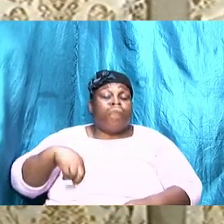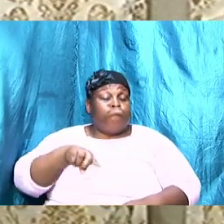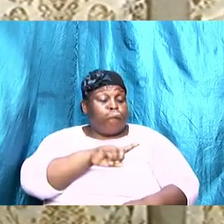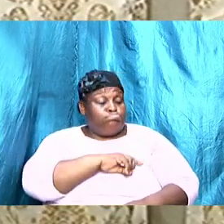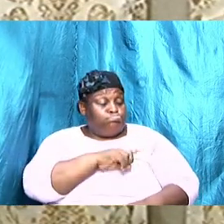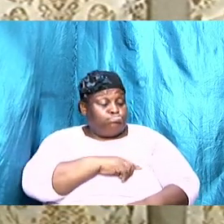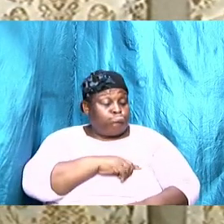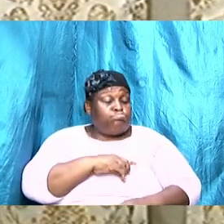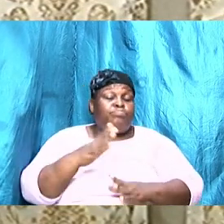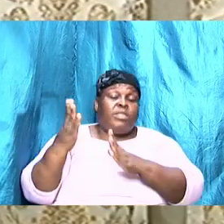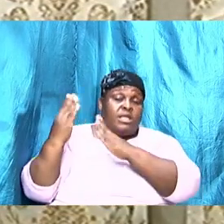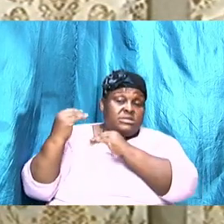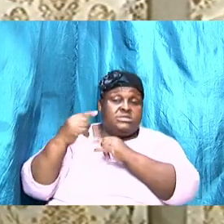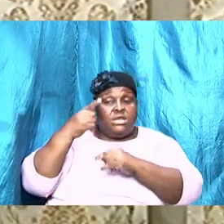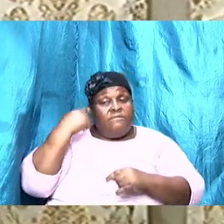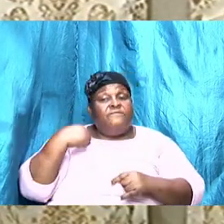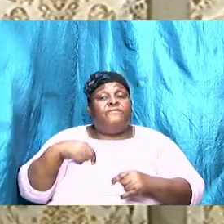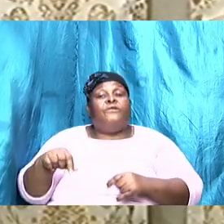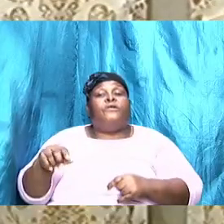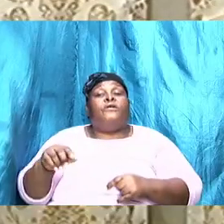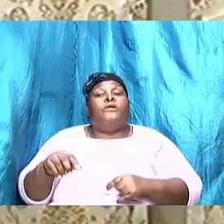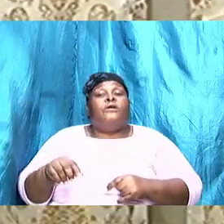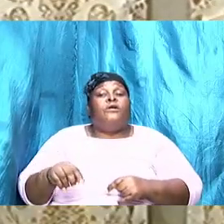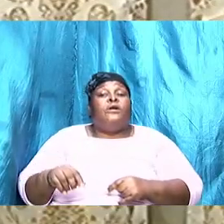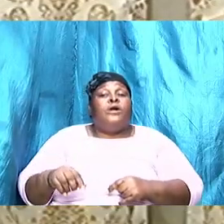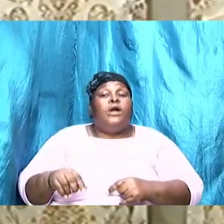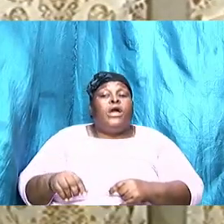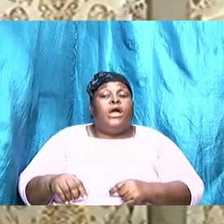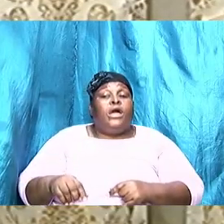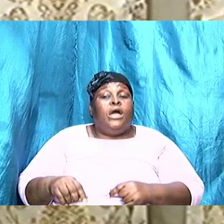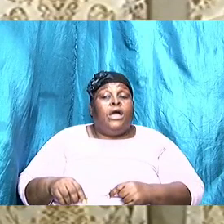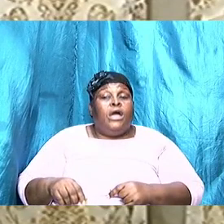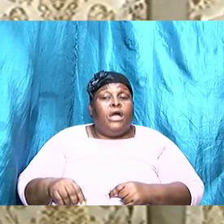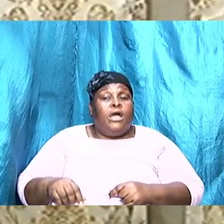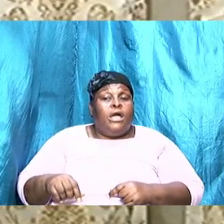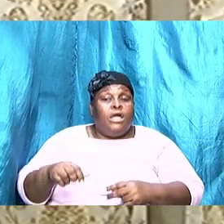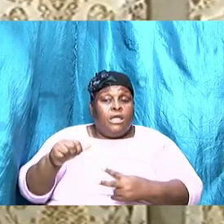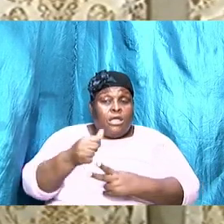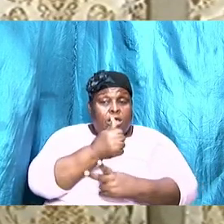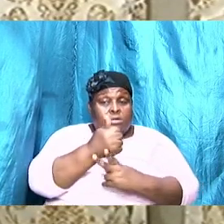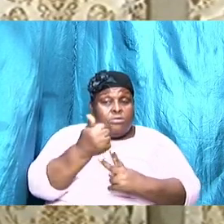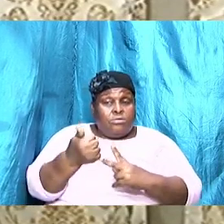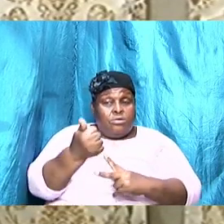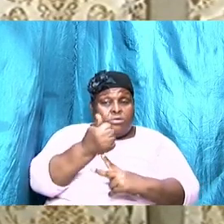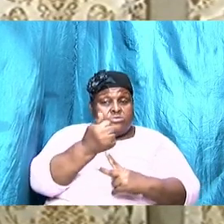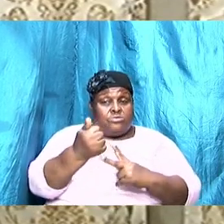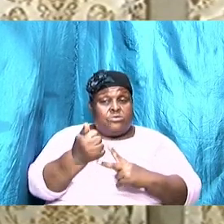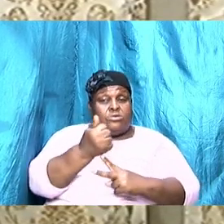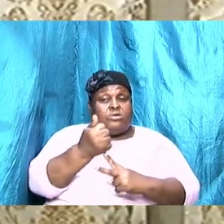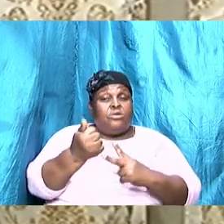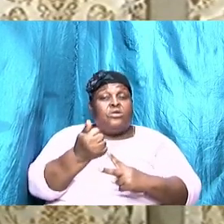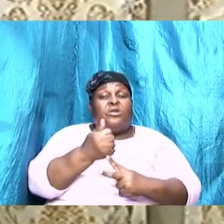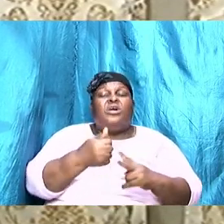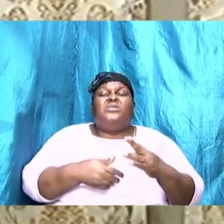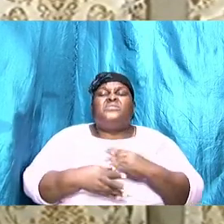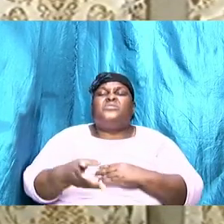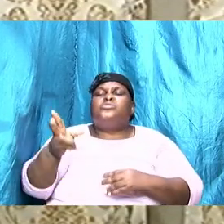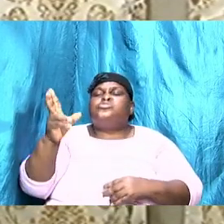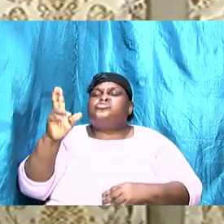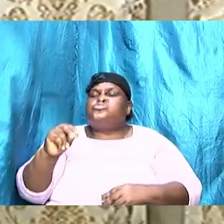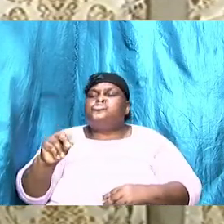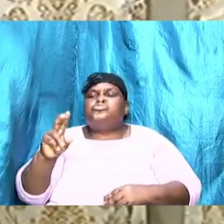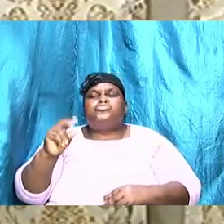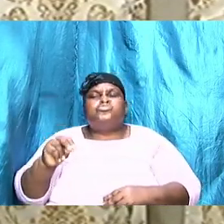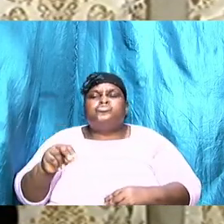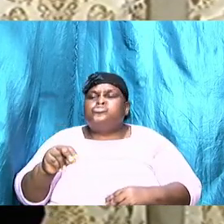except for the cause of adultery then there is no basis for